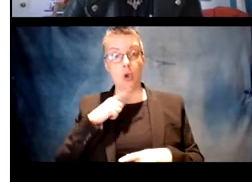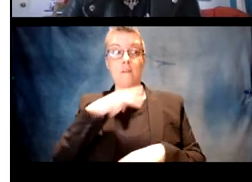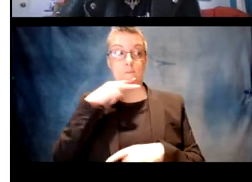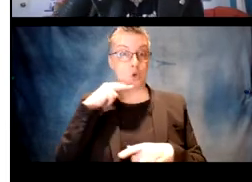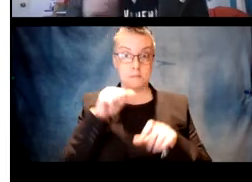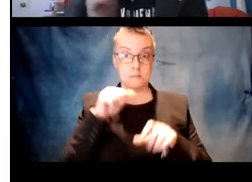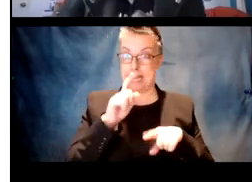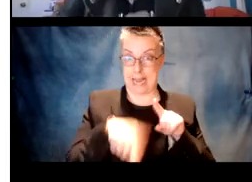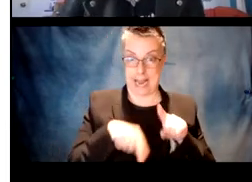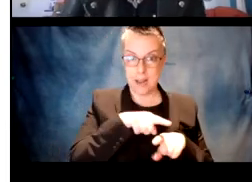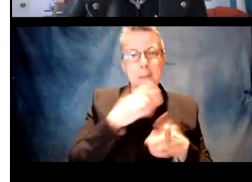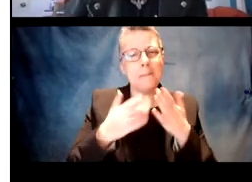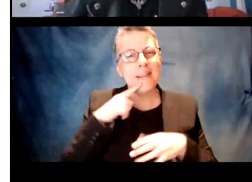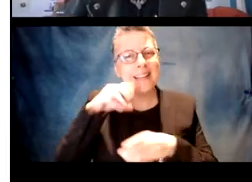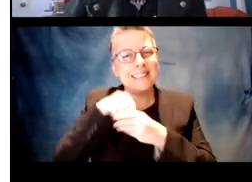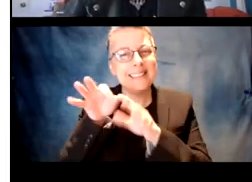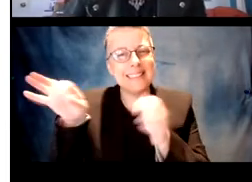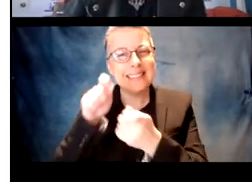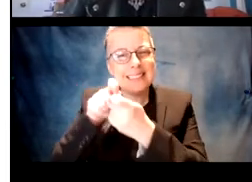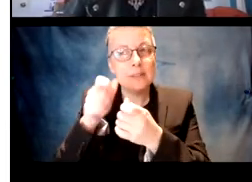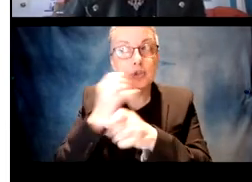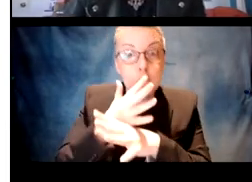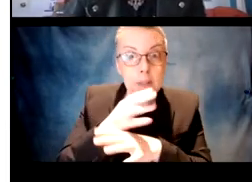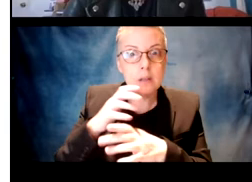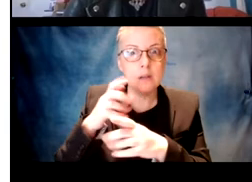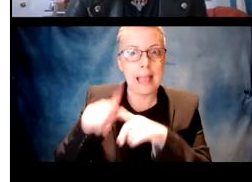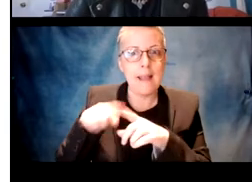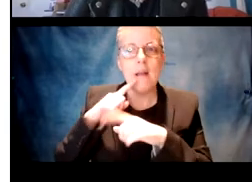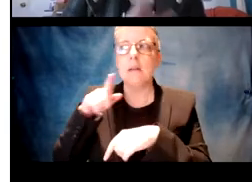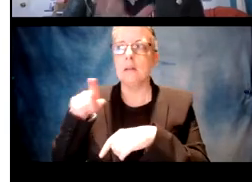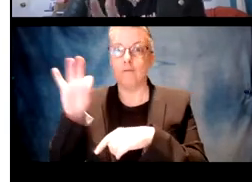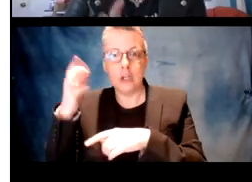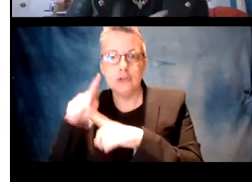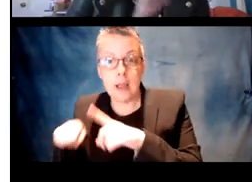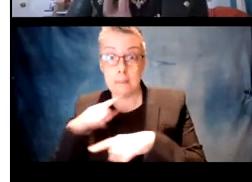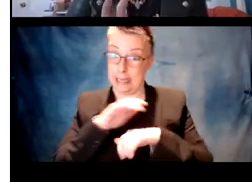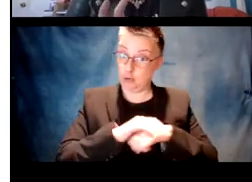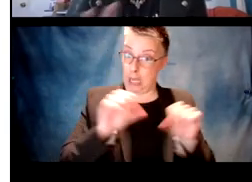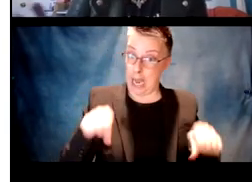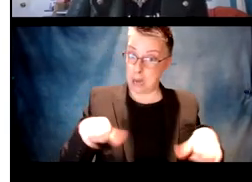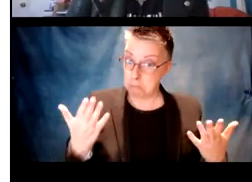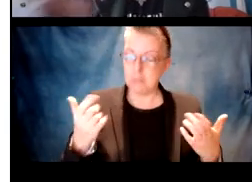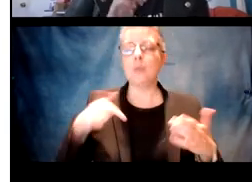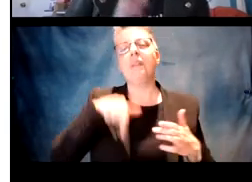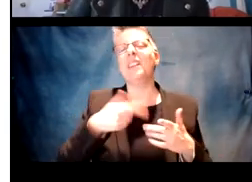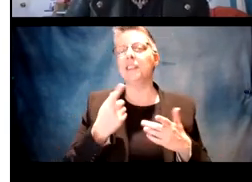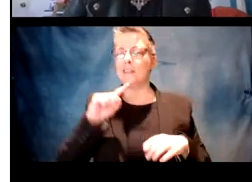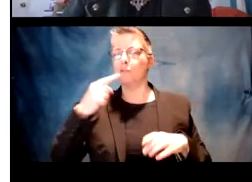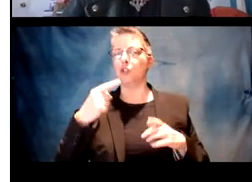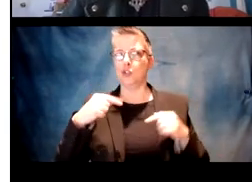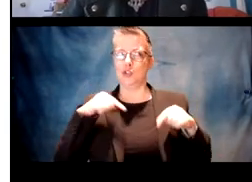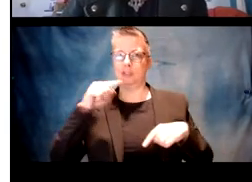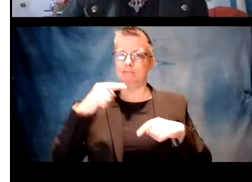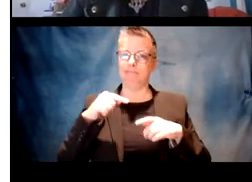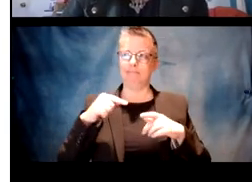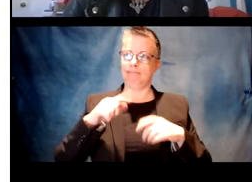So I'm kind of asking, okay, well, I've seen that they can't really do it with verbs, but maybe that's a German and French thing or, you know, let's, let's